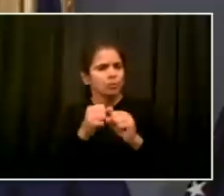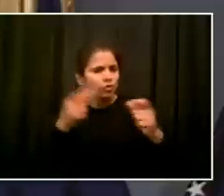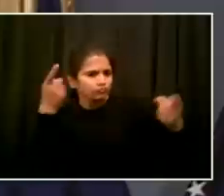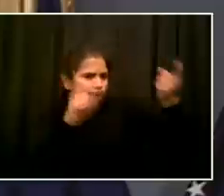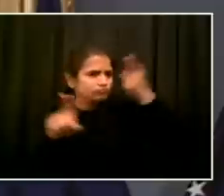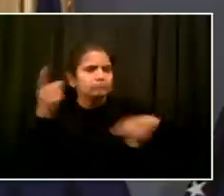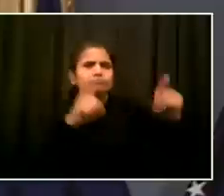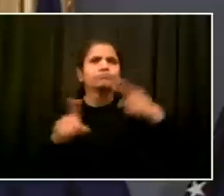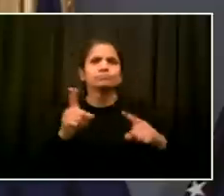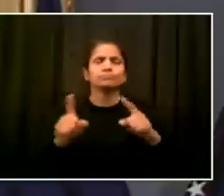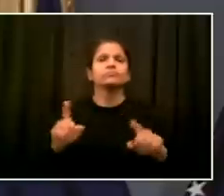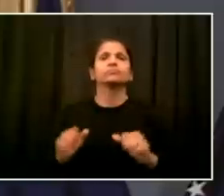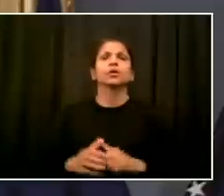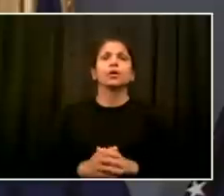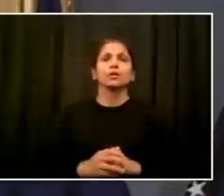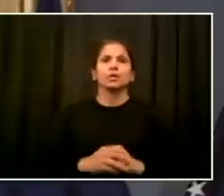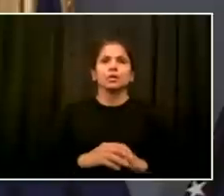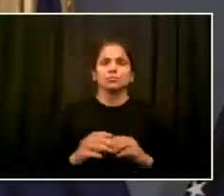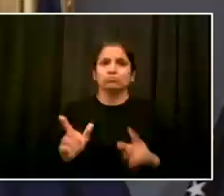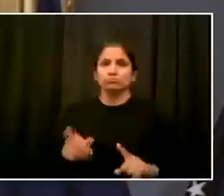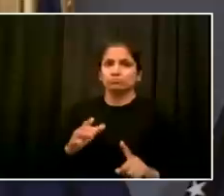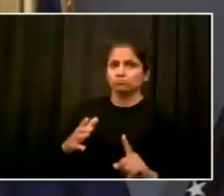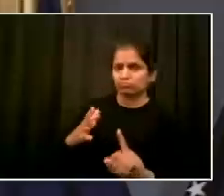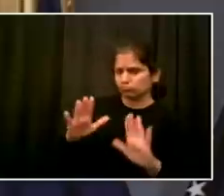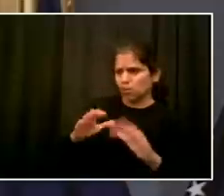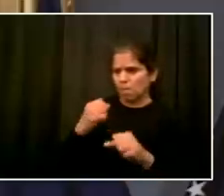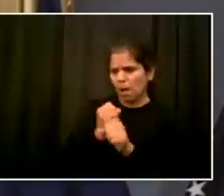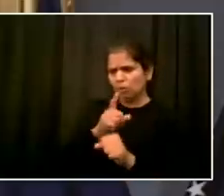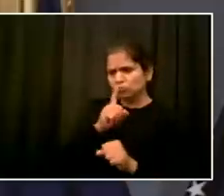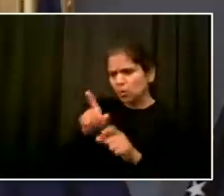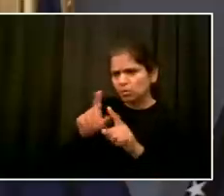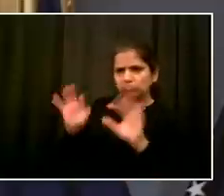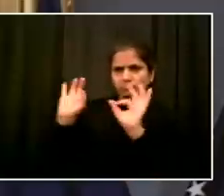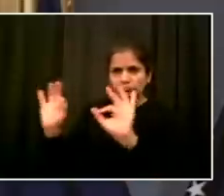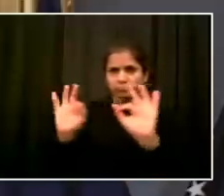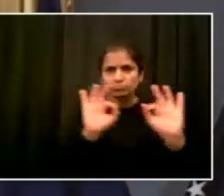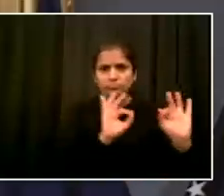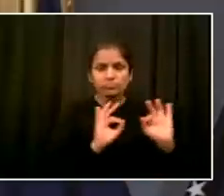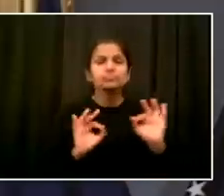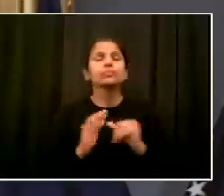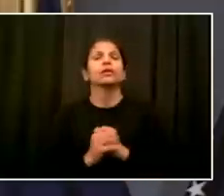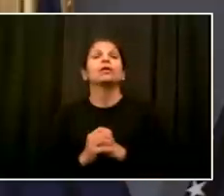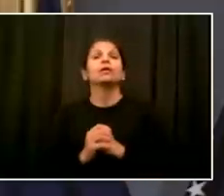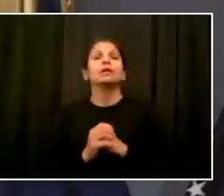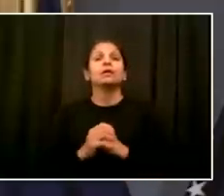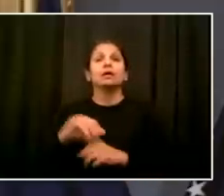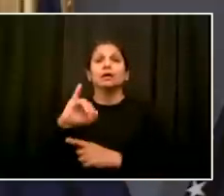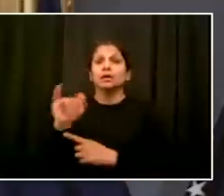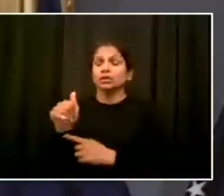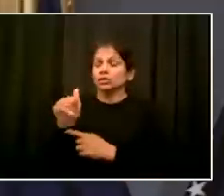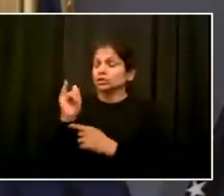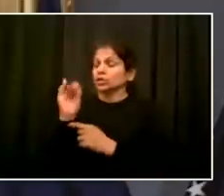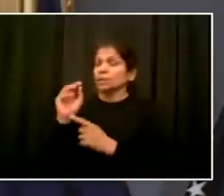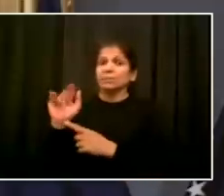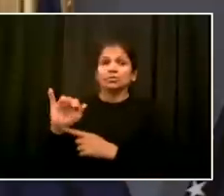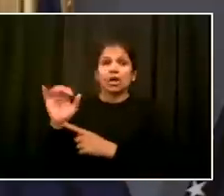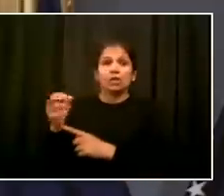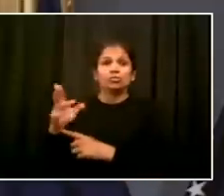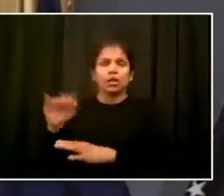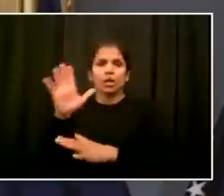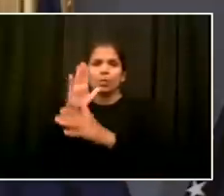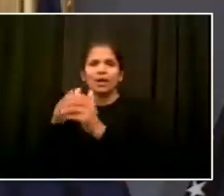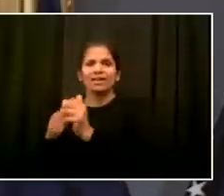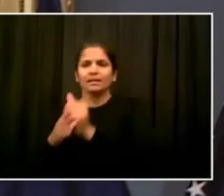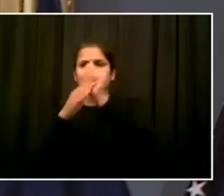So as someone to co-lead this independent review, I think Jim Johnson brings a real wealth of experience